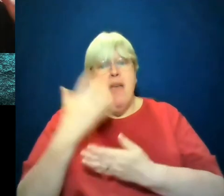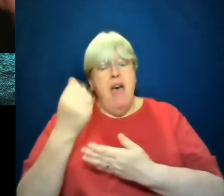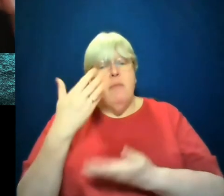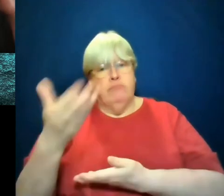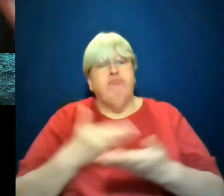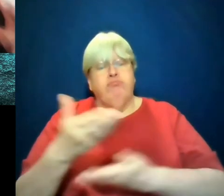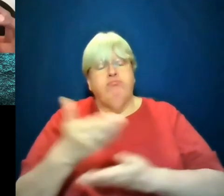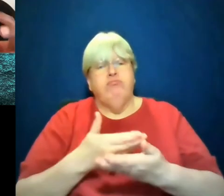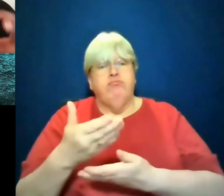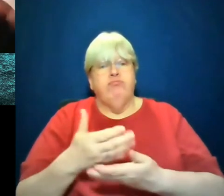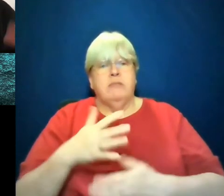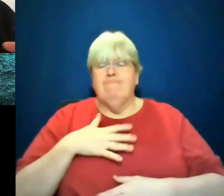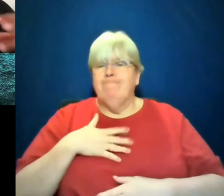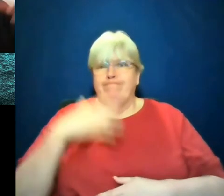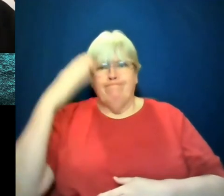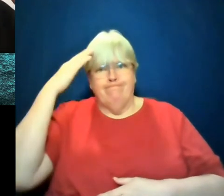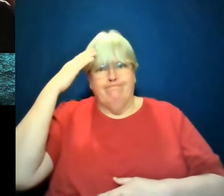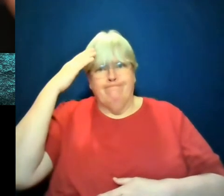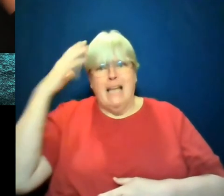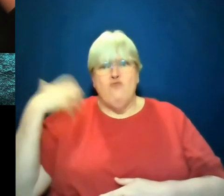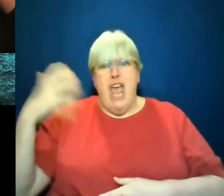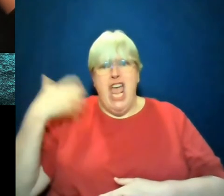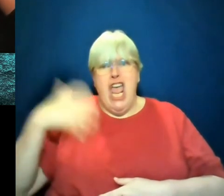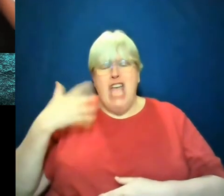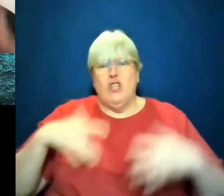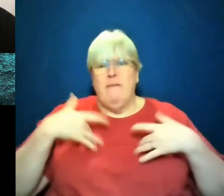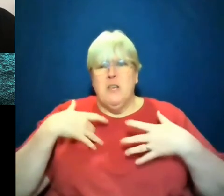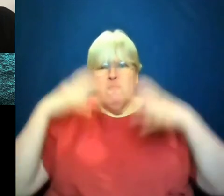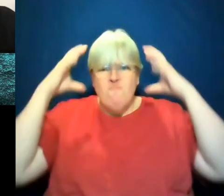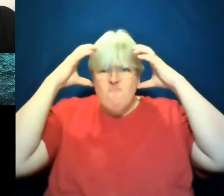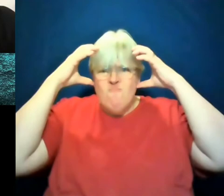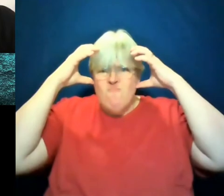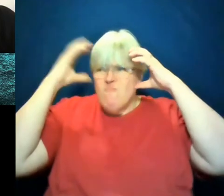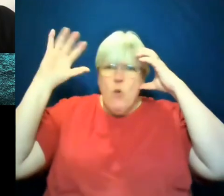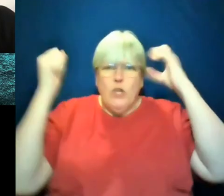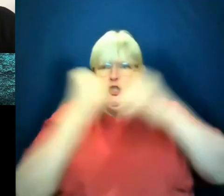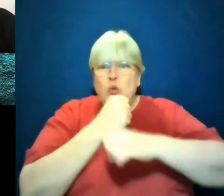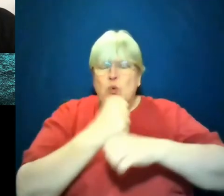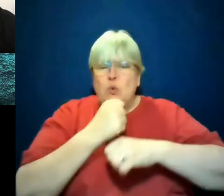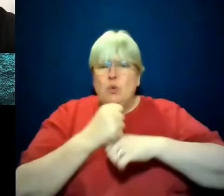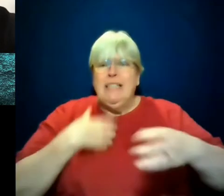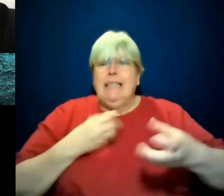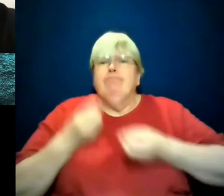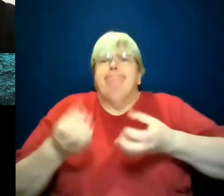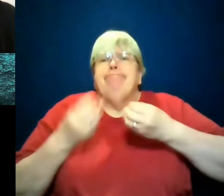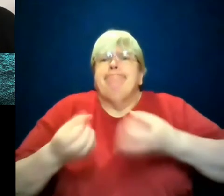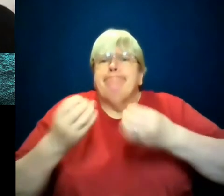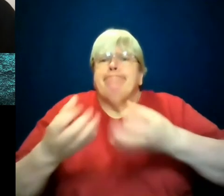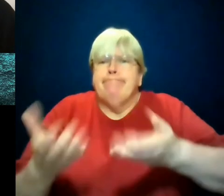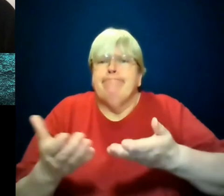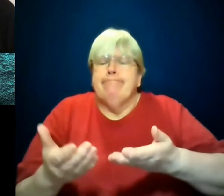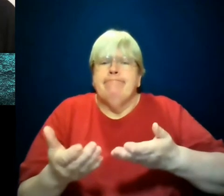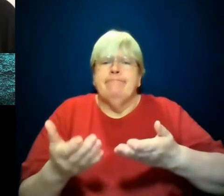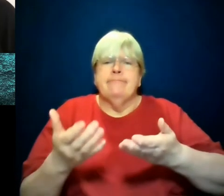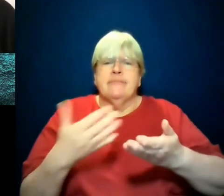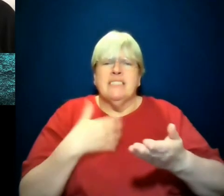I've got to just put all this rage I feel in a box because I can't get any work done. And I thought my theorist would be like, well, let's know, Attica, we really